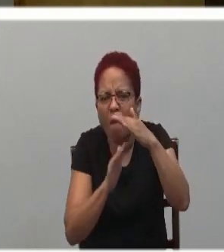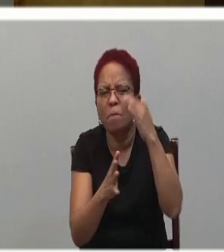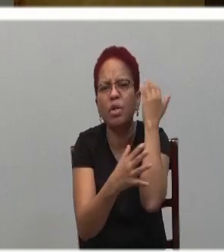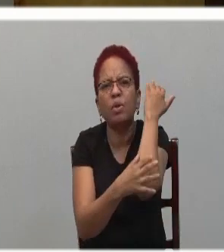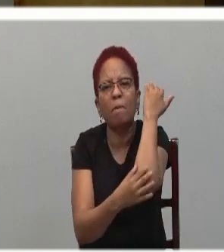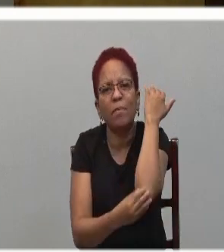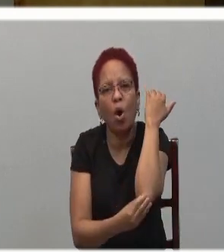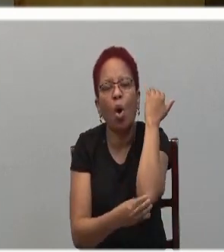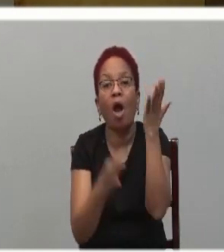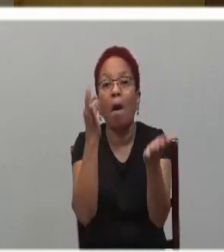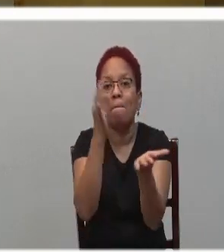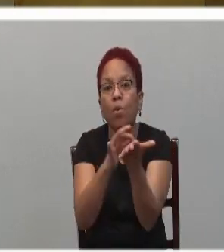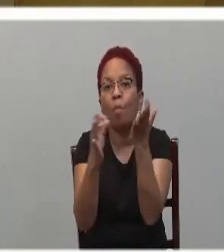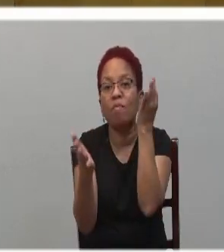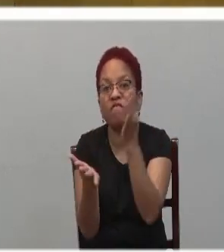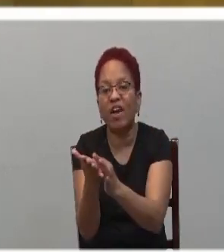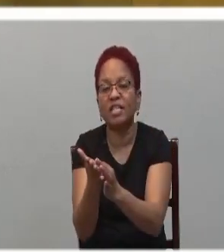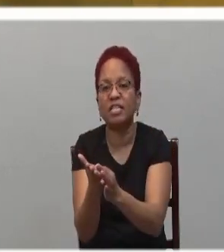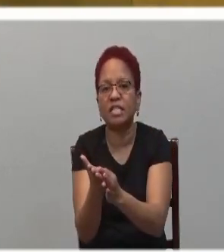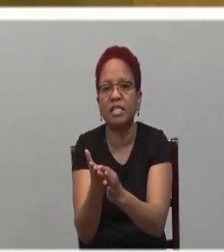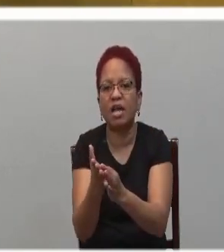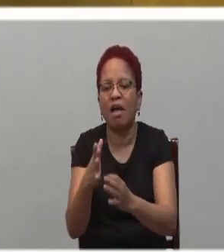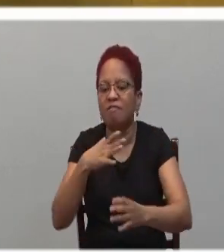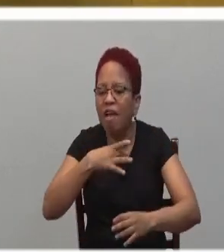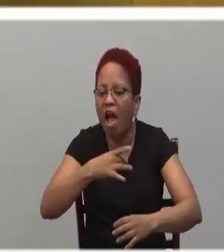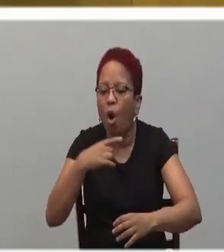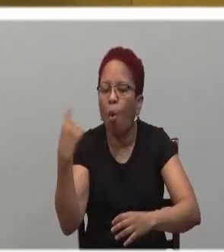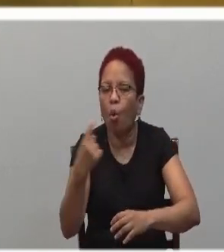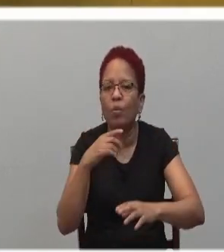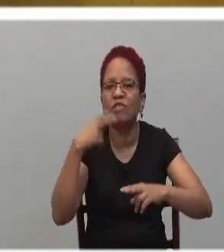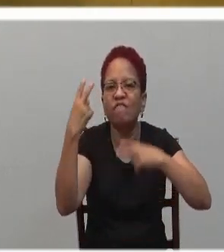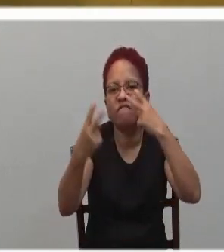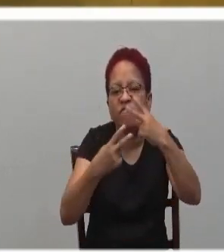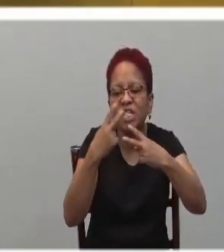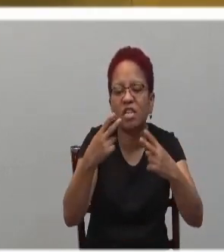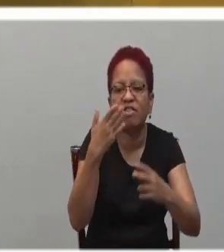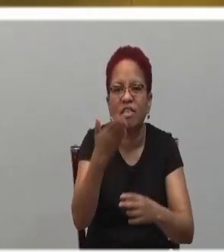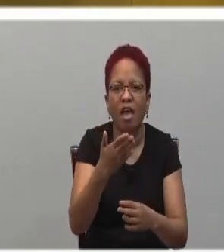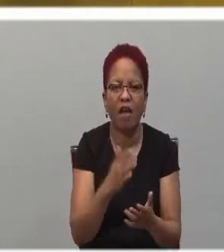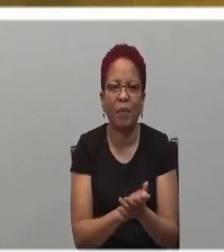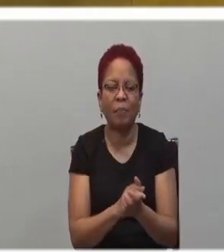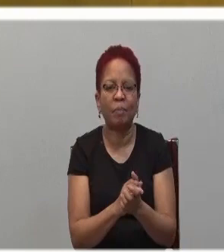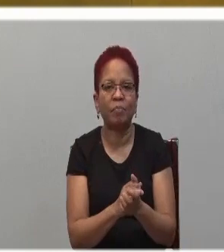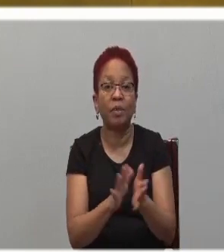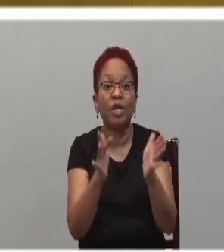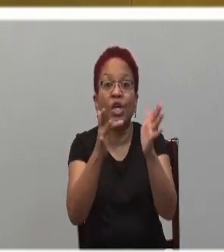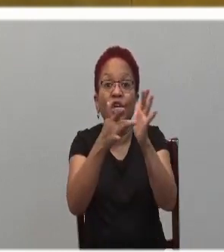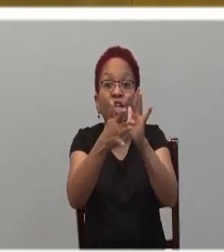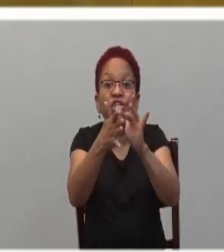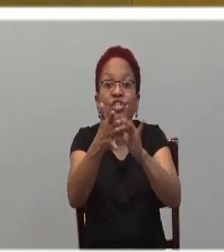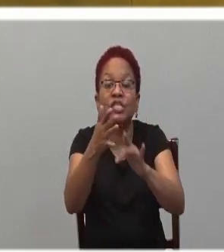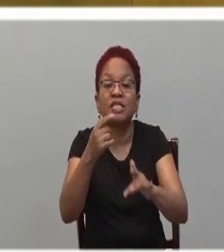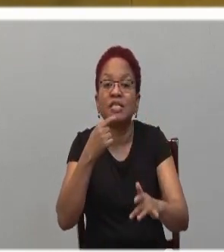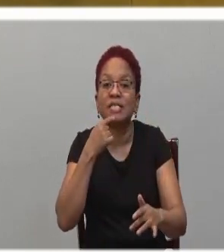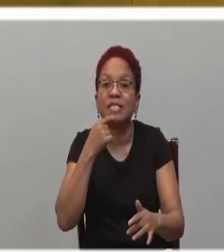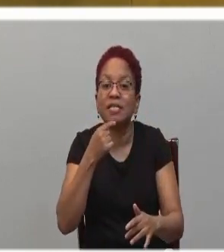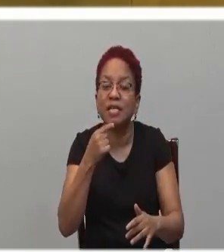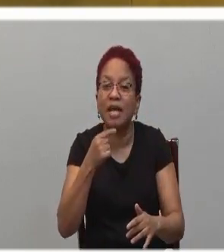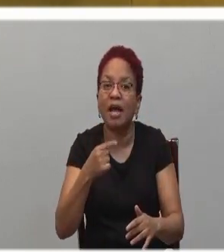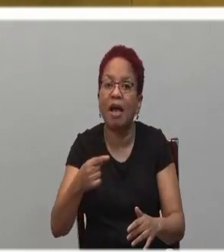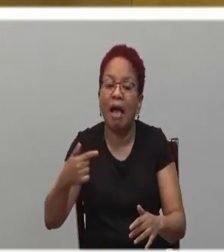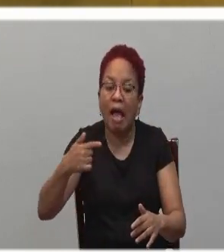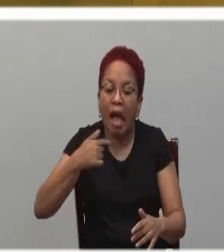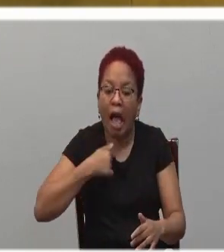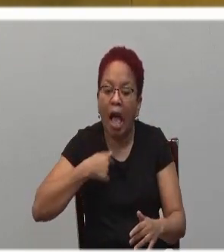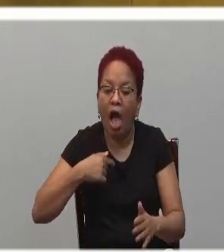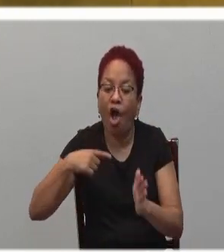Because that's where you're going to find Jesus. Jesus says, I reveal the mysteries of the kingdom of God to children.